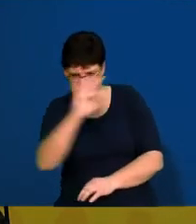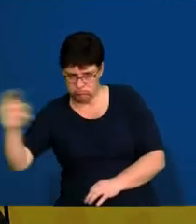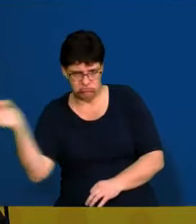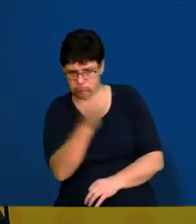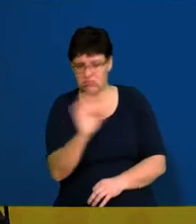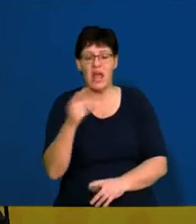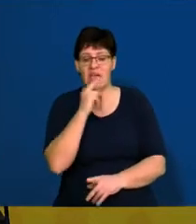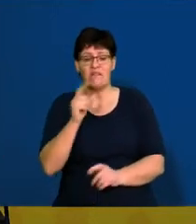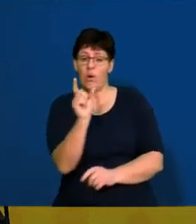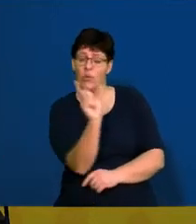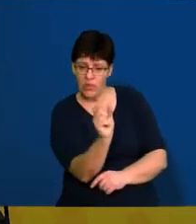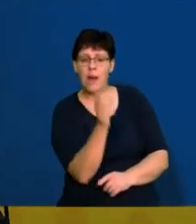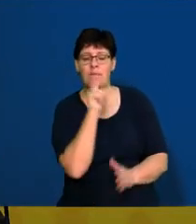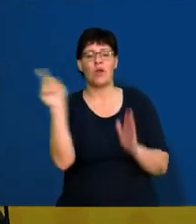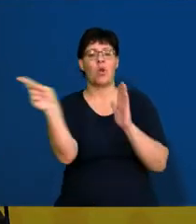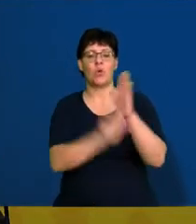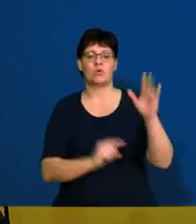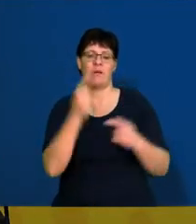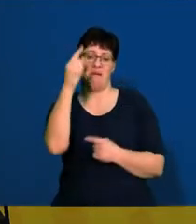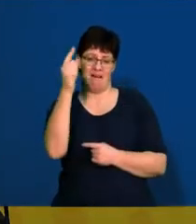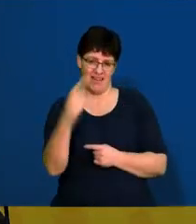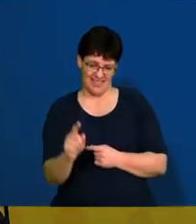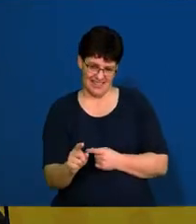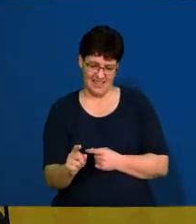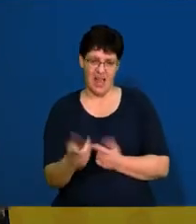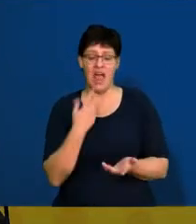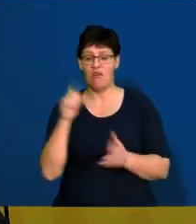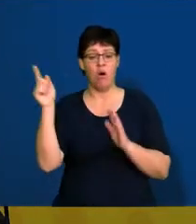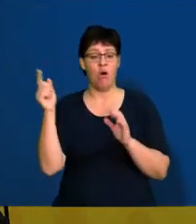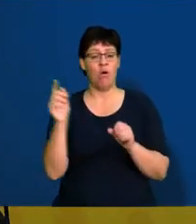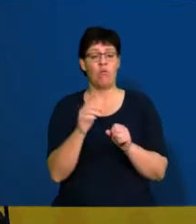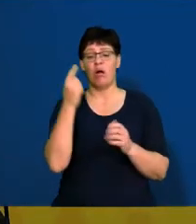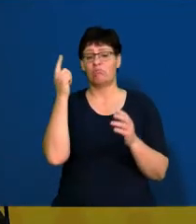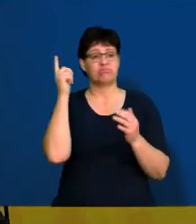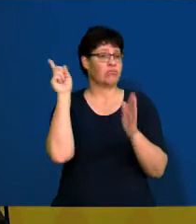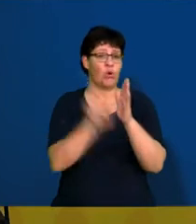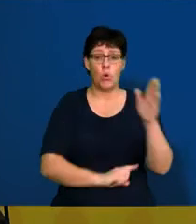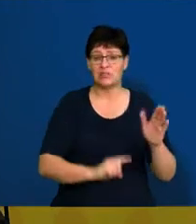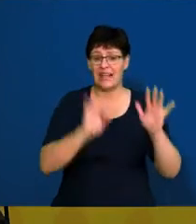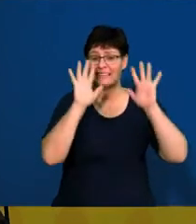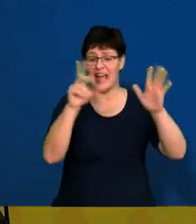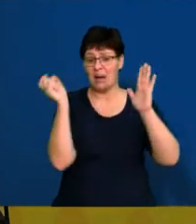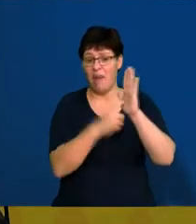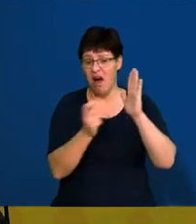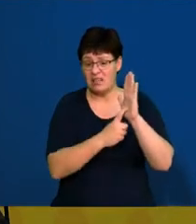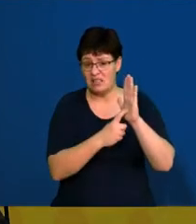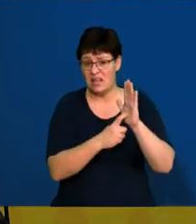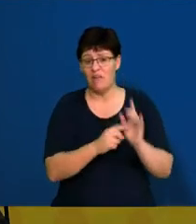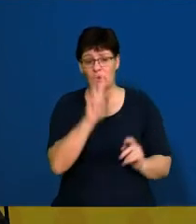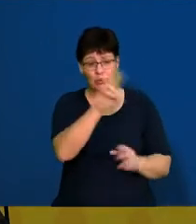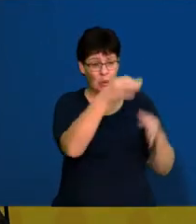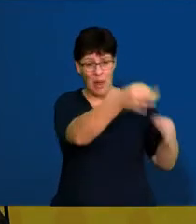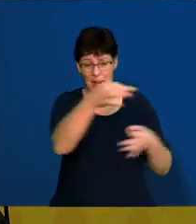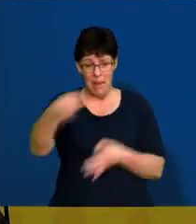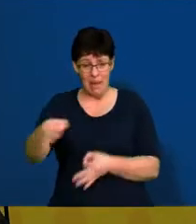abbreviations, you might lose out on some marks there. And if you're losing 10 marks per paper over two papers,